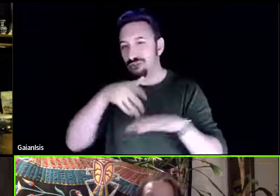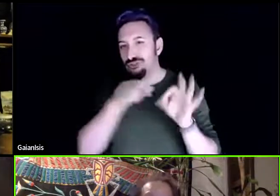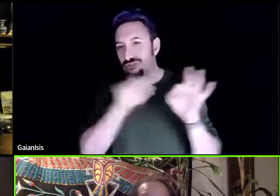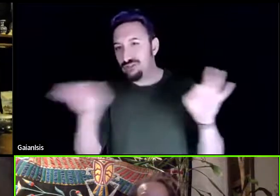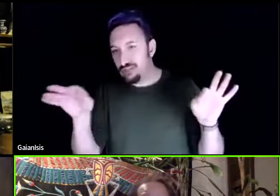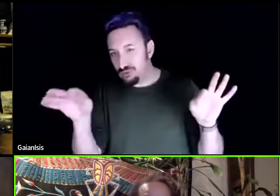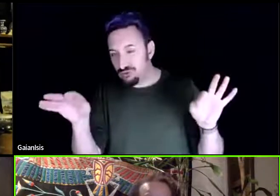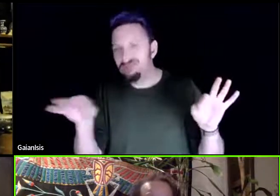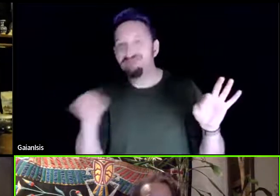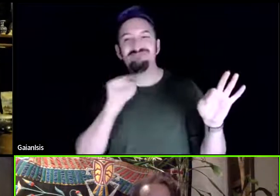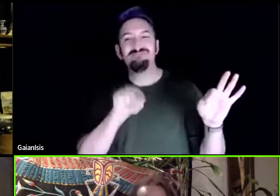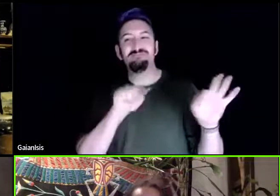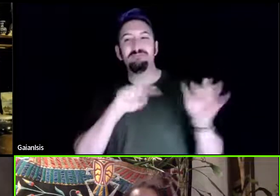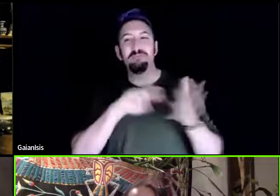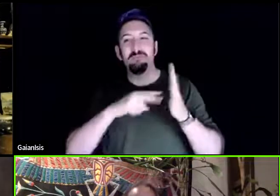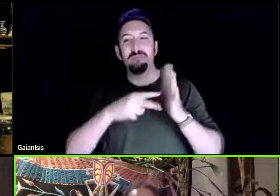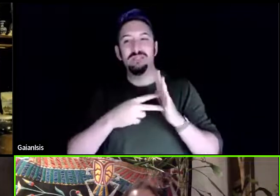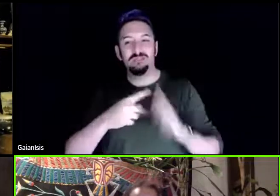amen to that